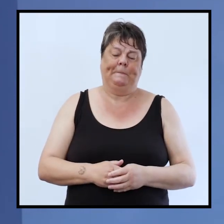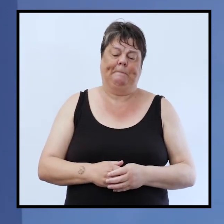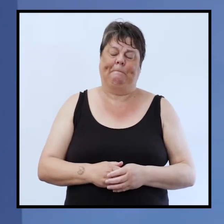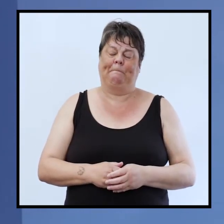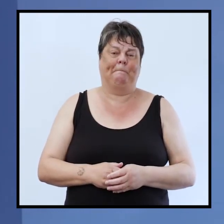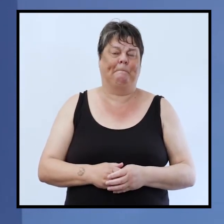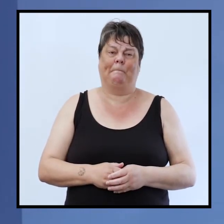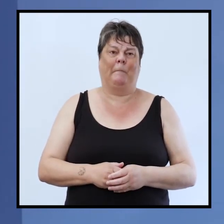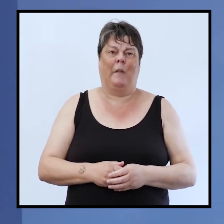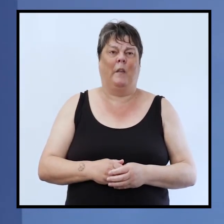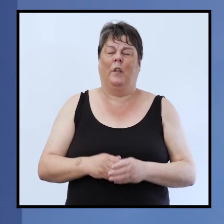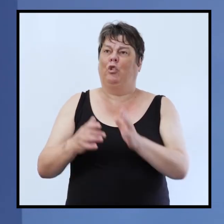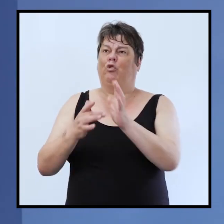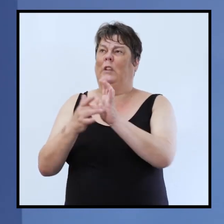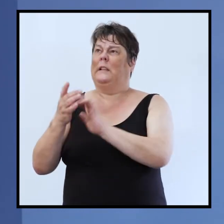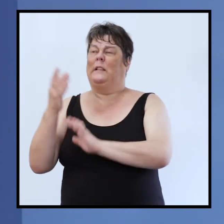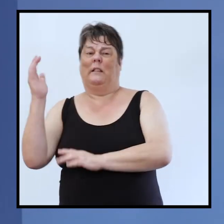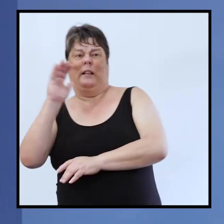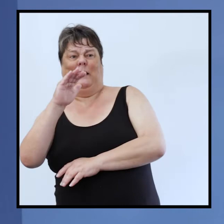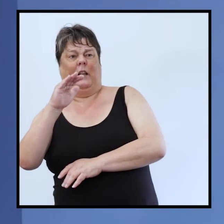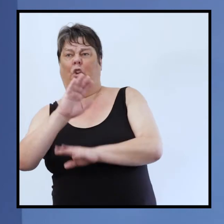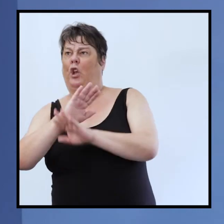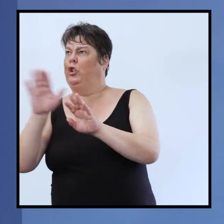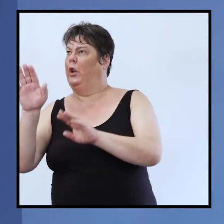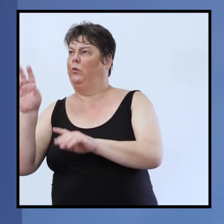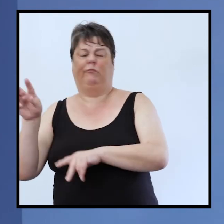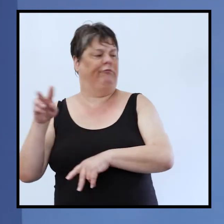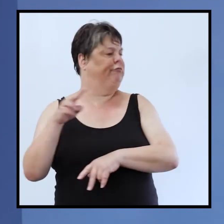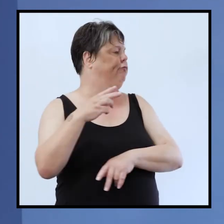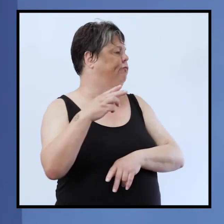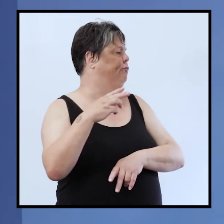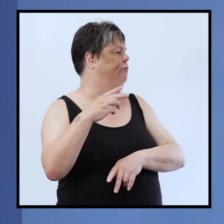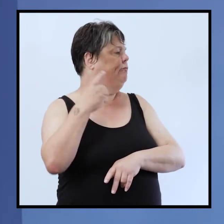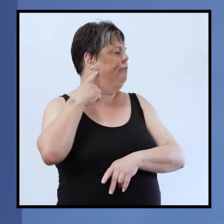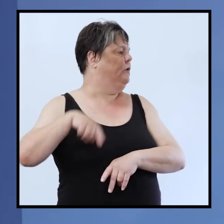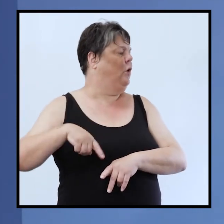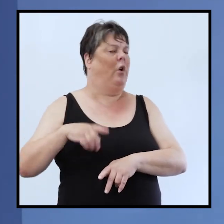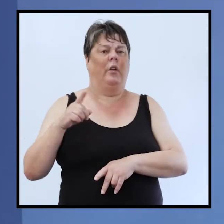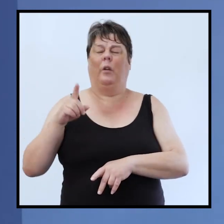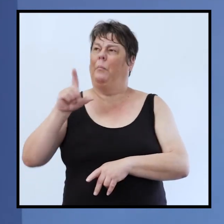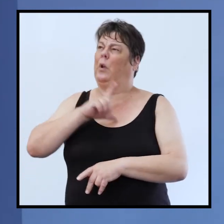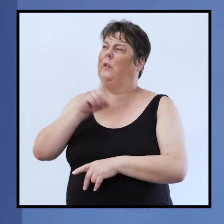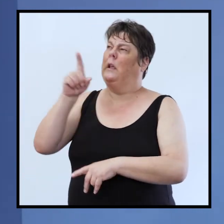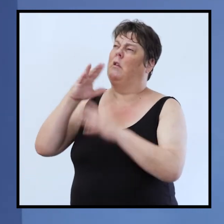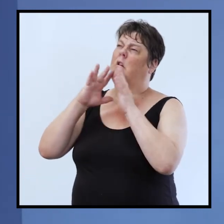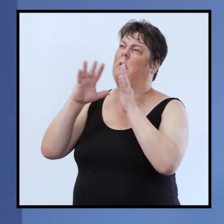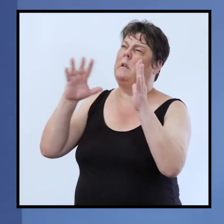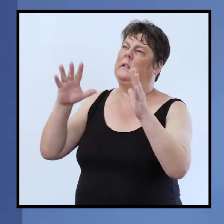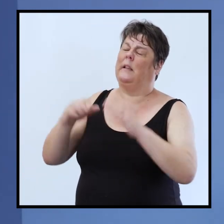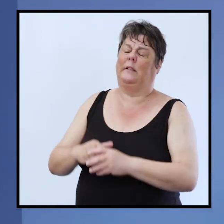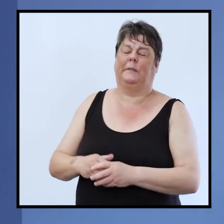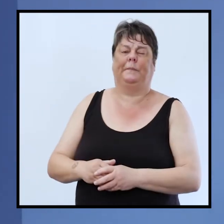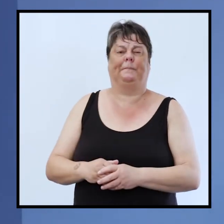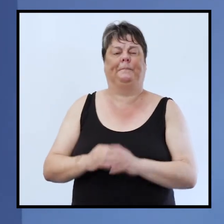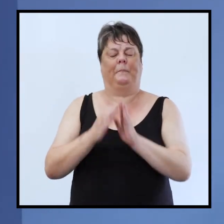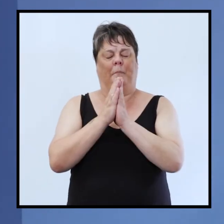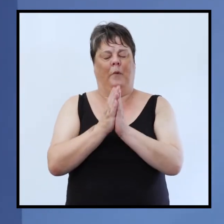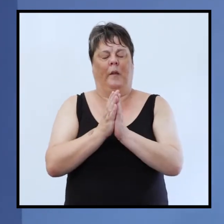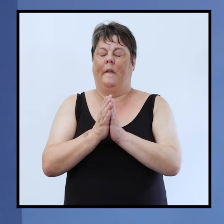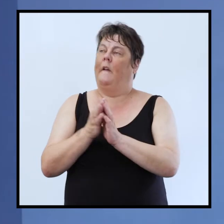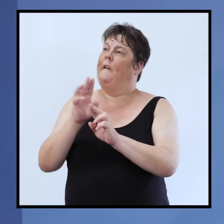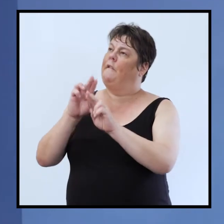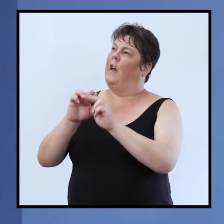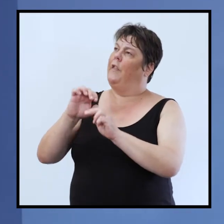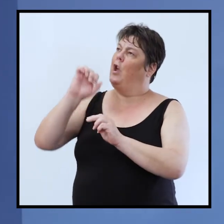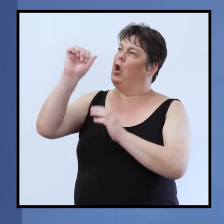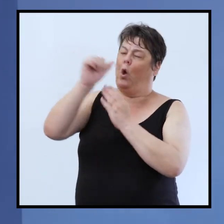don't turn away from jesus he's awesome he's awesome let me pray father thank you for your word thank you